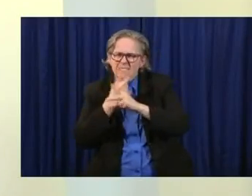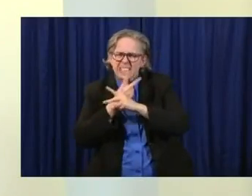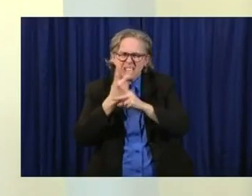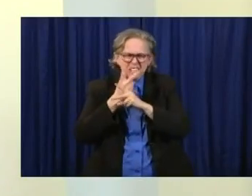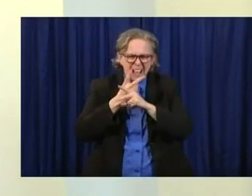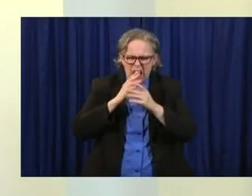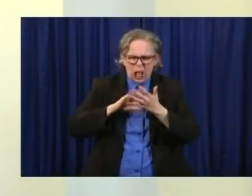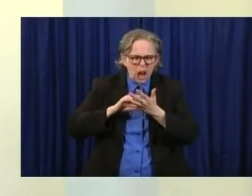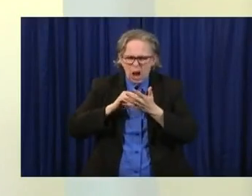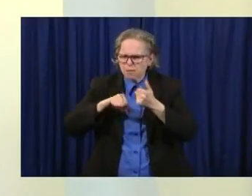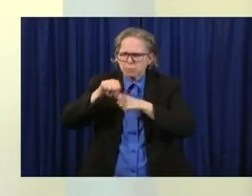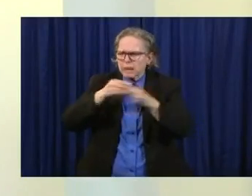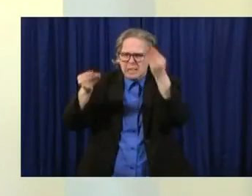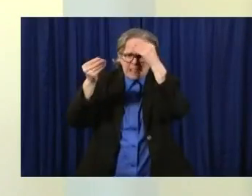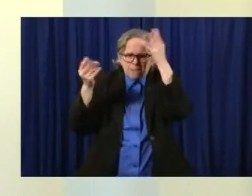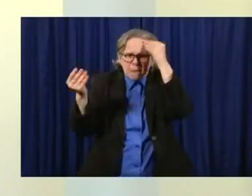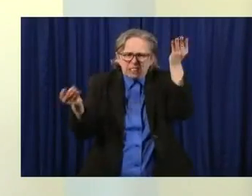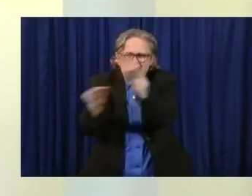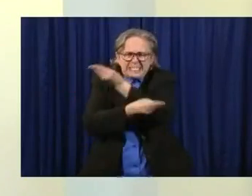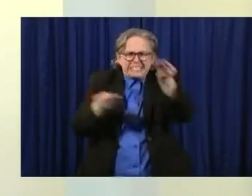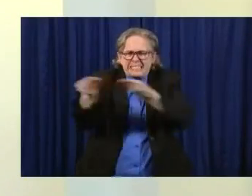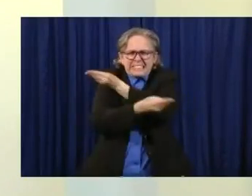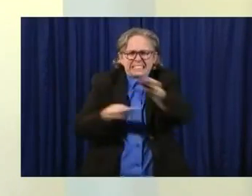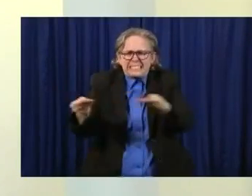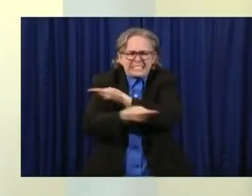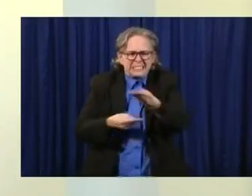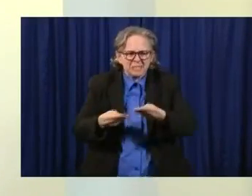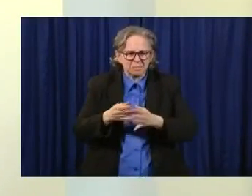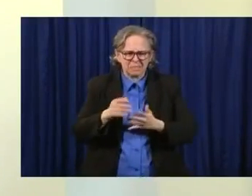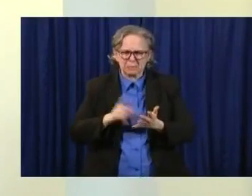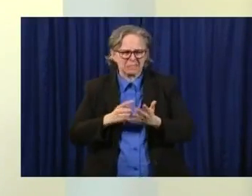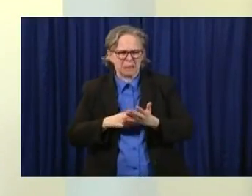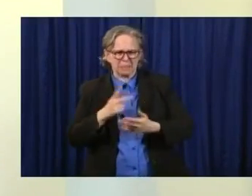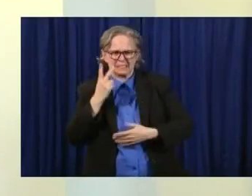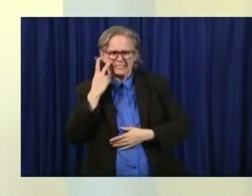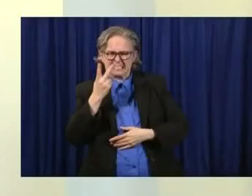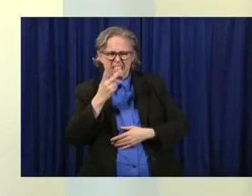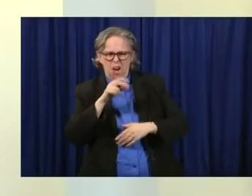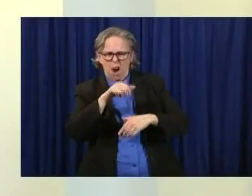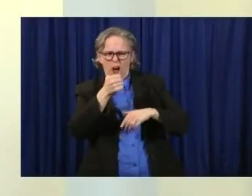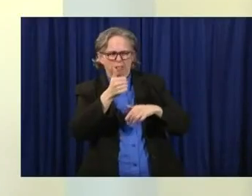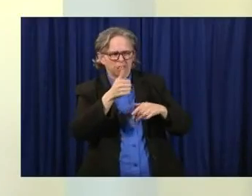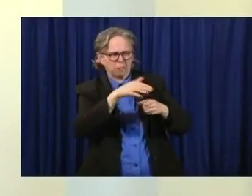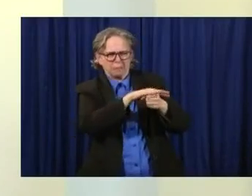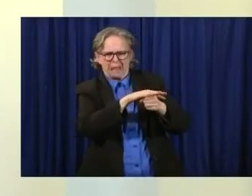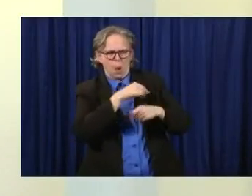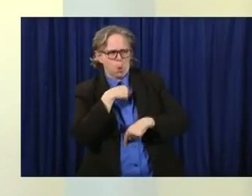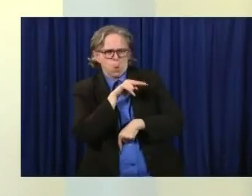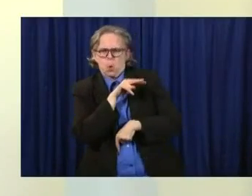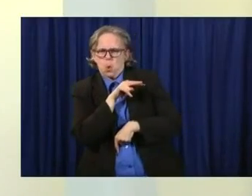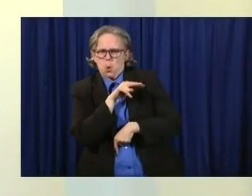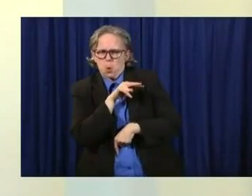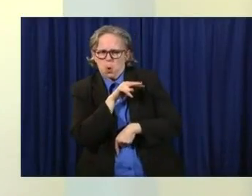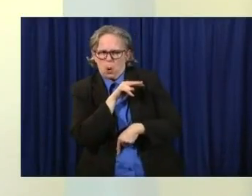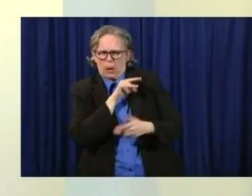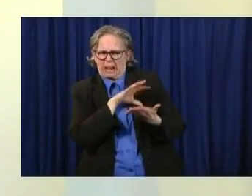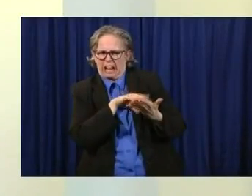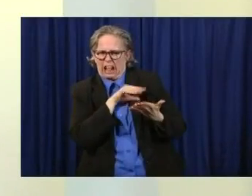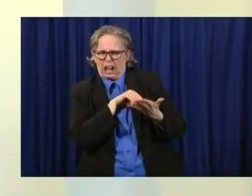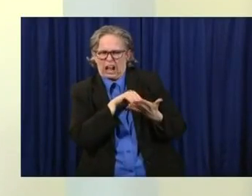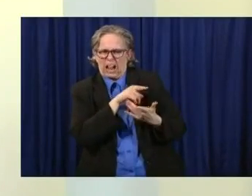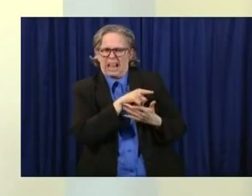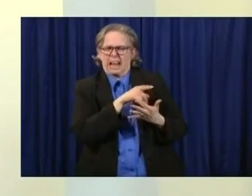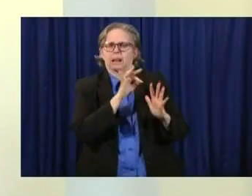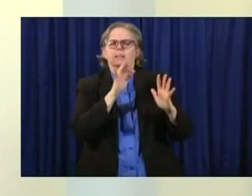blessing of seeing it hit other places first and watch what happens. But I think every scientist is going to be following the data closely